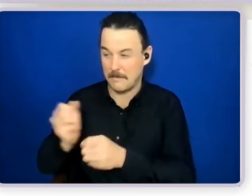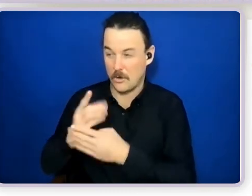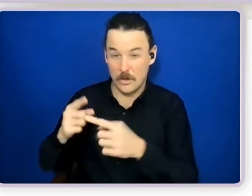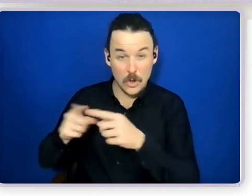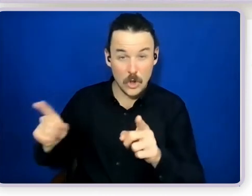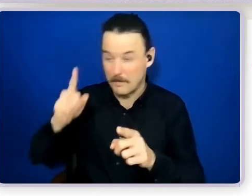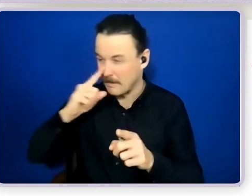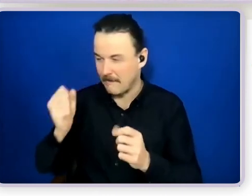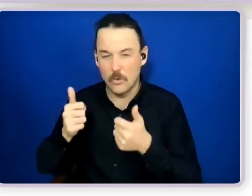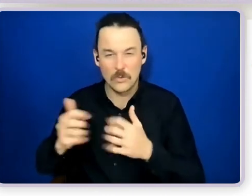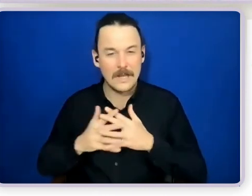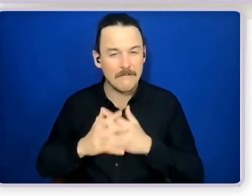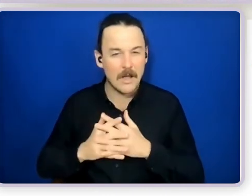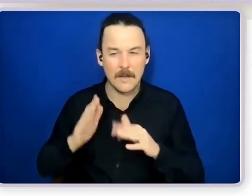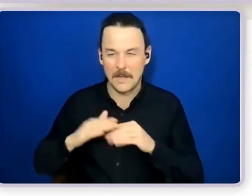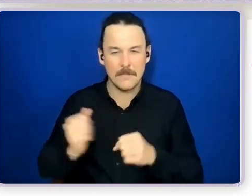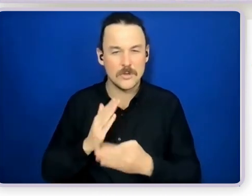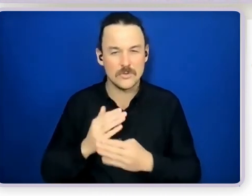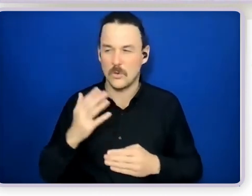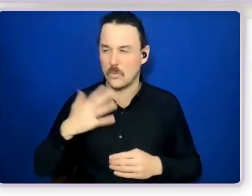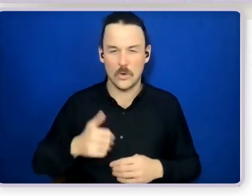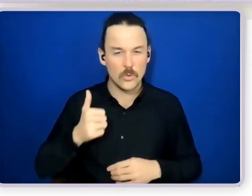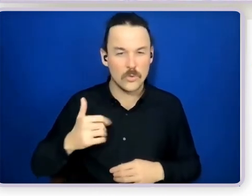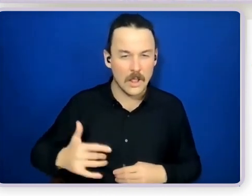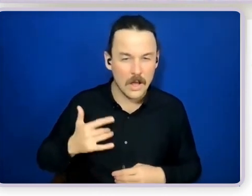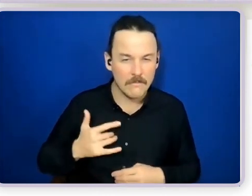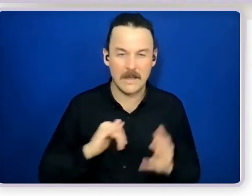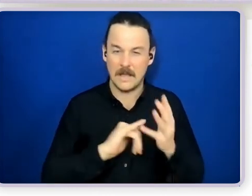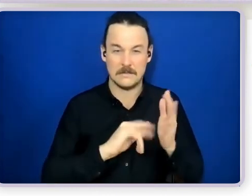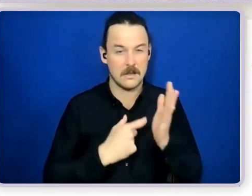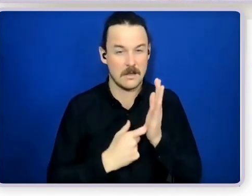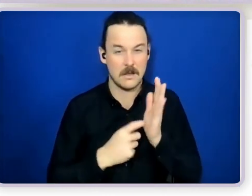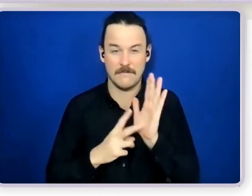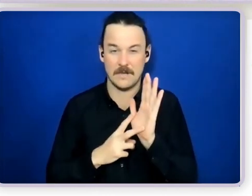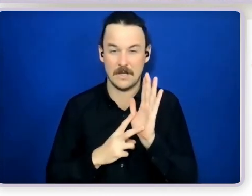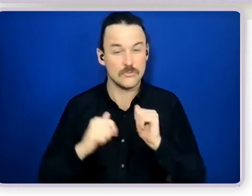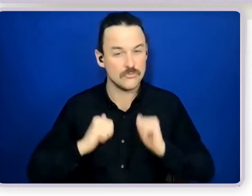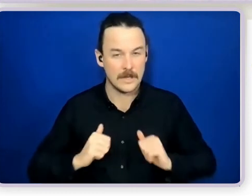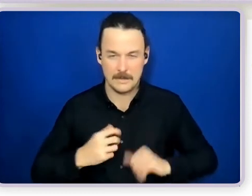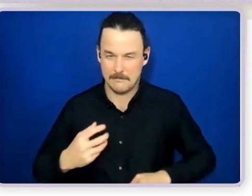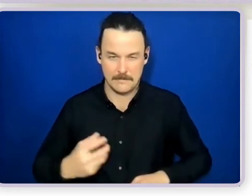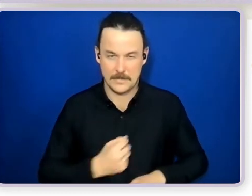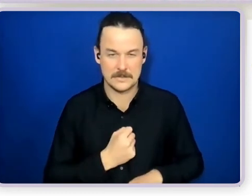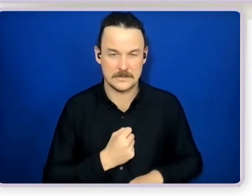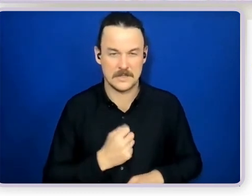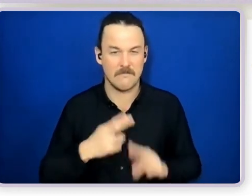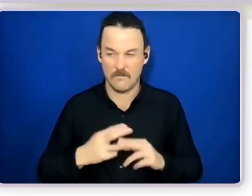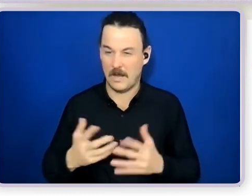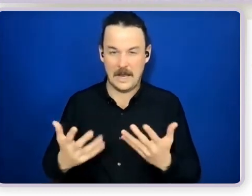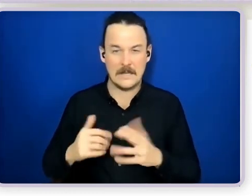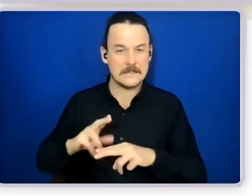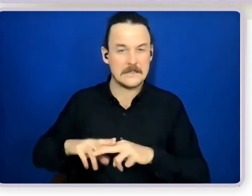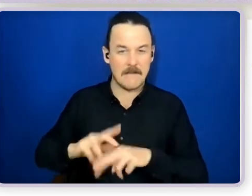SRV training is is a must for us and any worker or contractor that we bring on